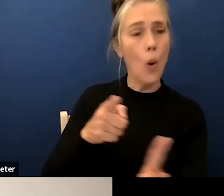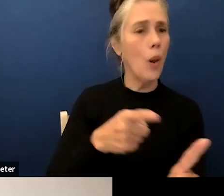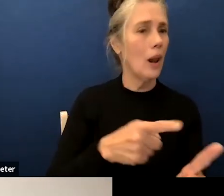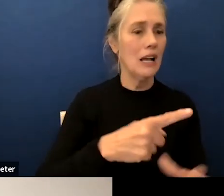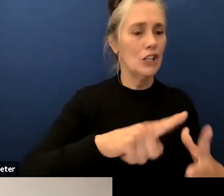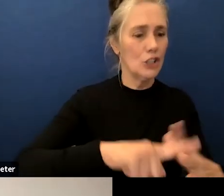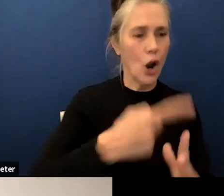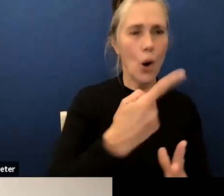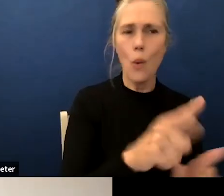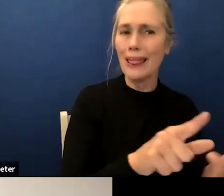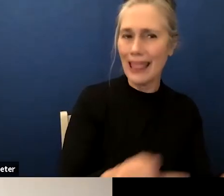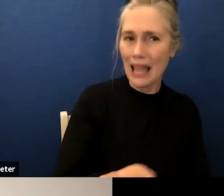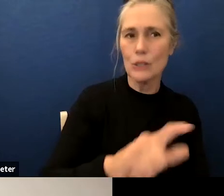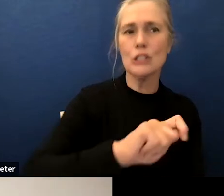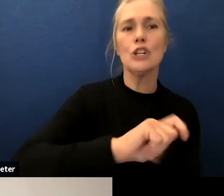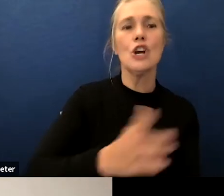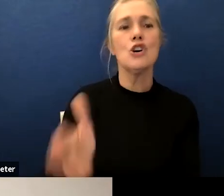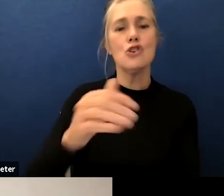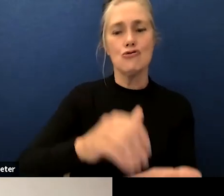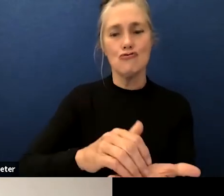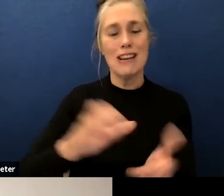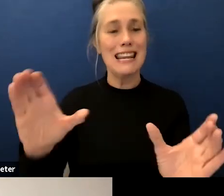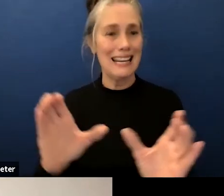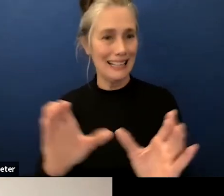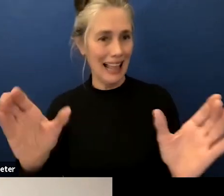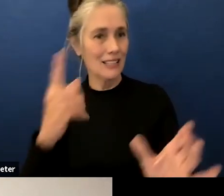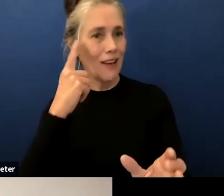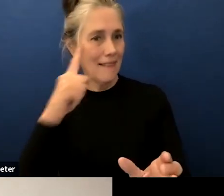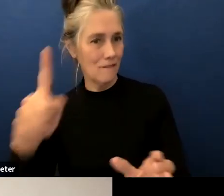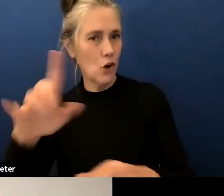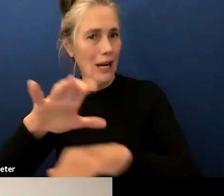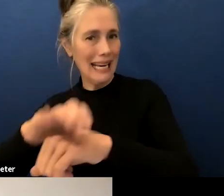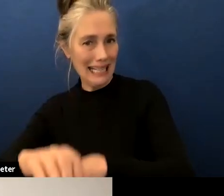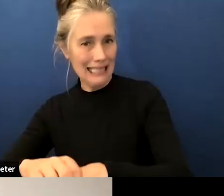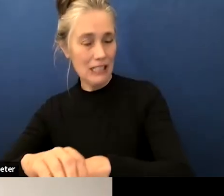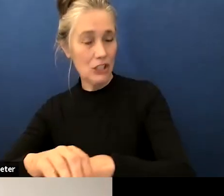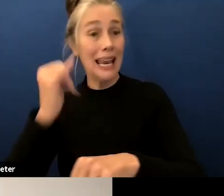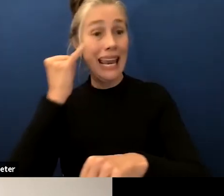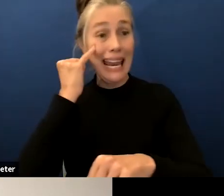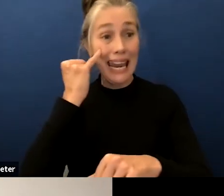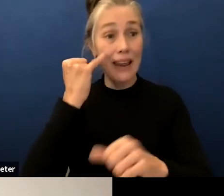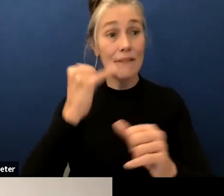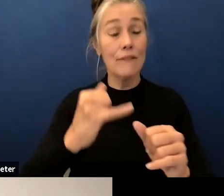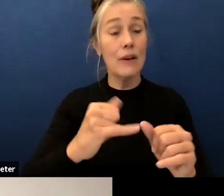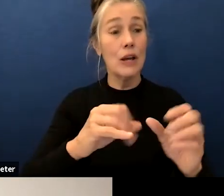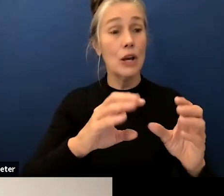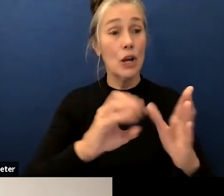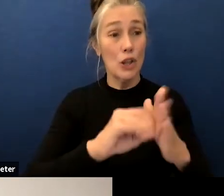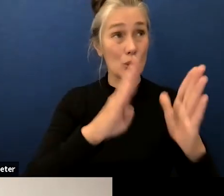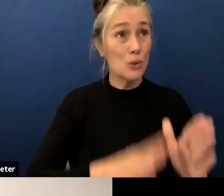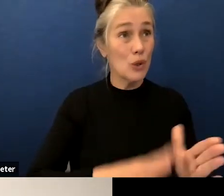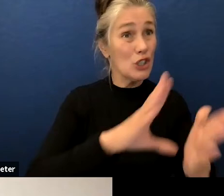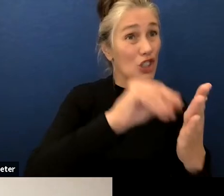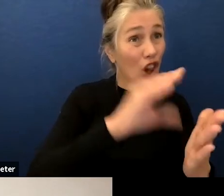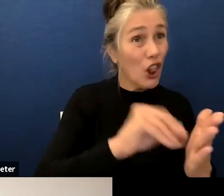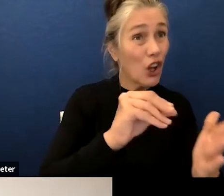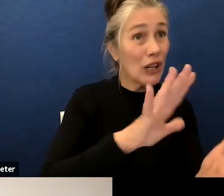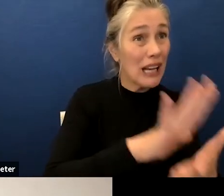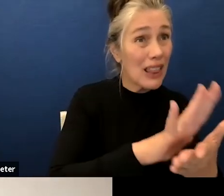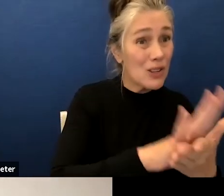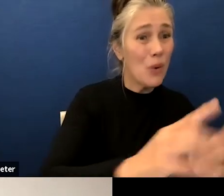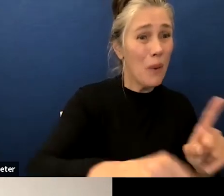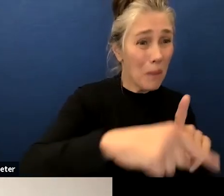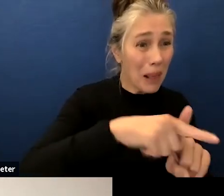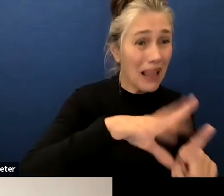for our students who enter the school system learning english as an additional language they are assessed